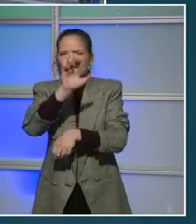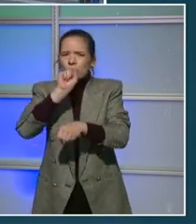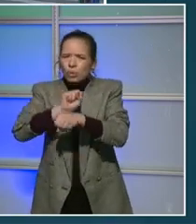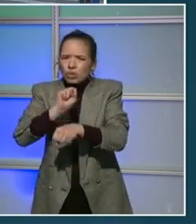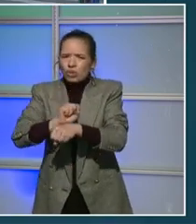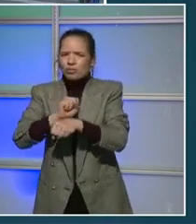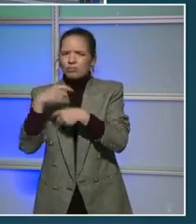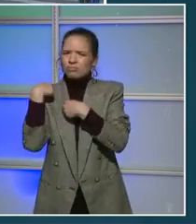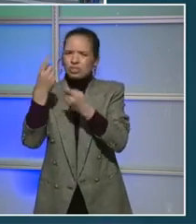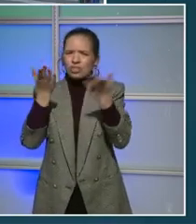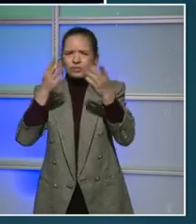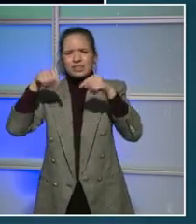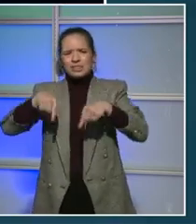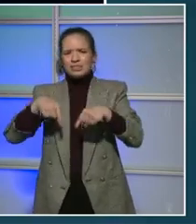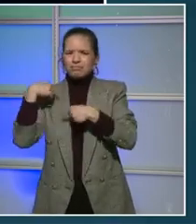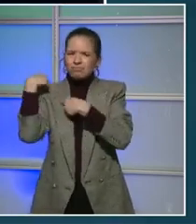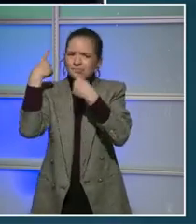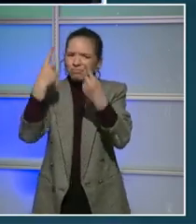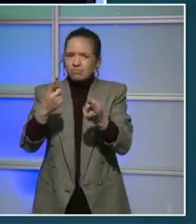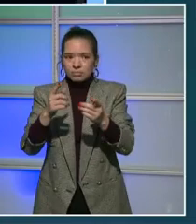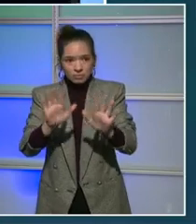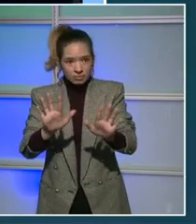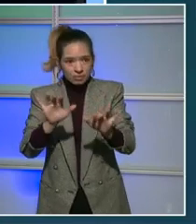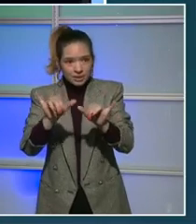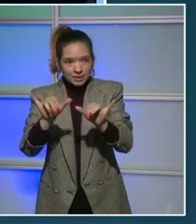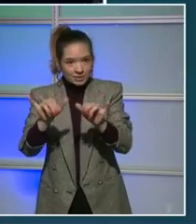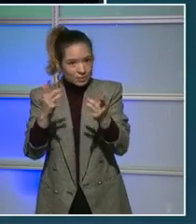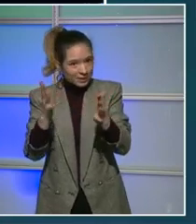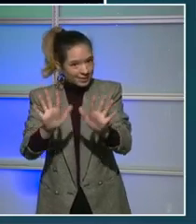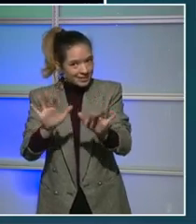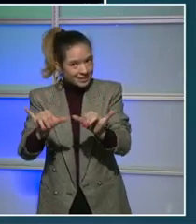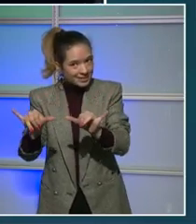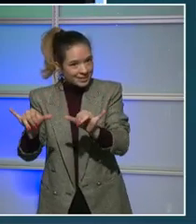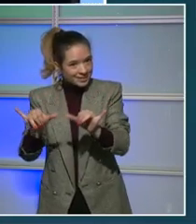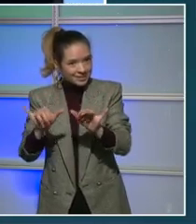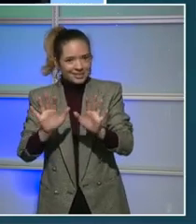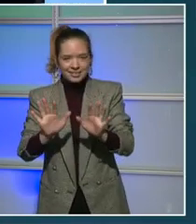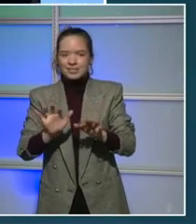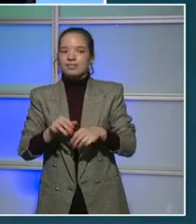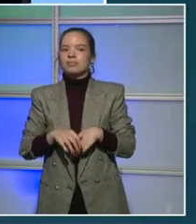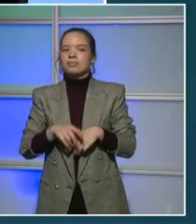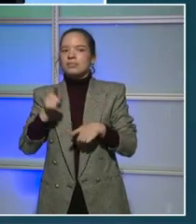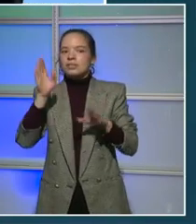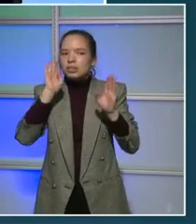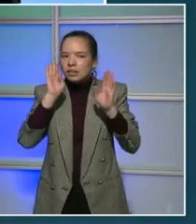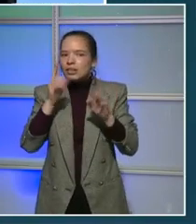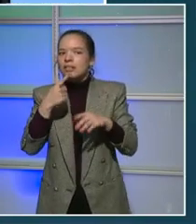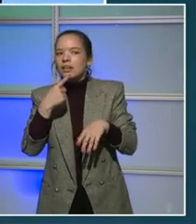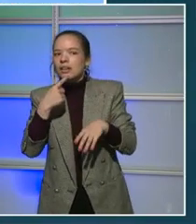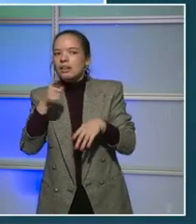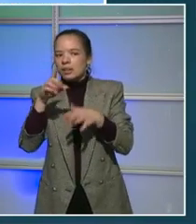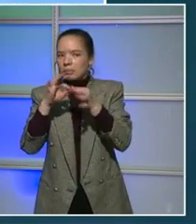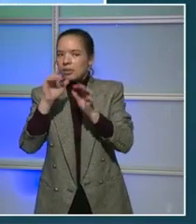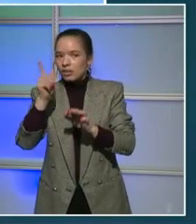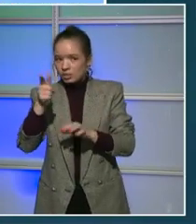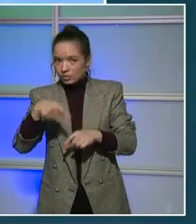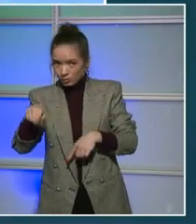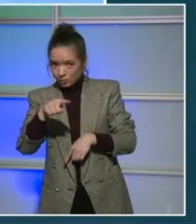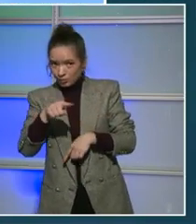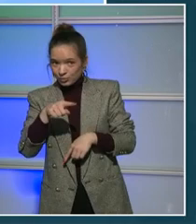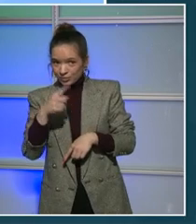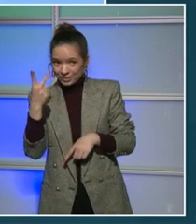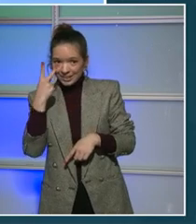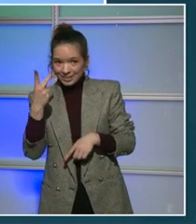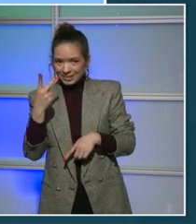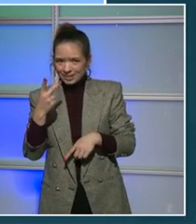And don't go anywhere yet to our in-studio COVID heroes. We're going to hear from a few of you a little bit later. But as you all heard at home, that was not an easy task.